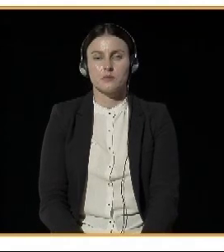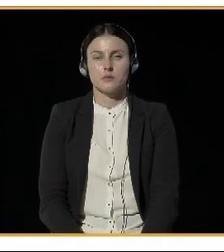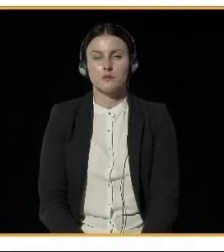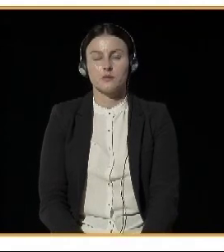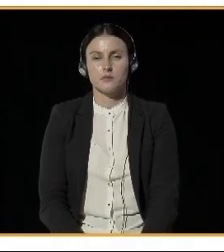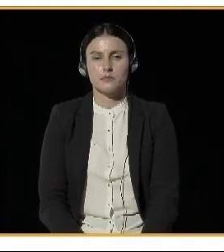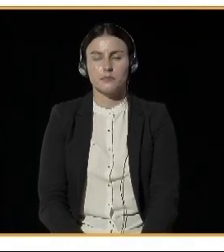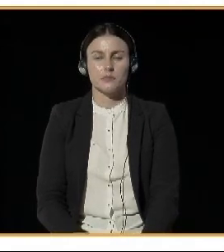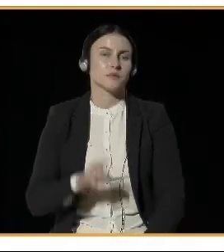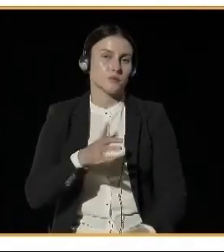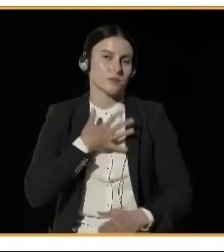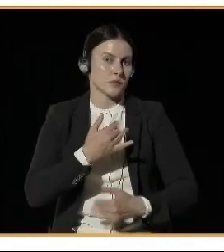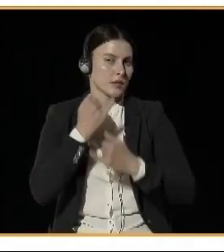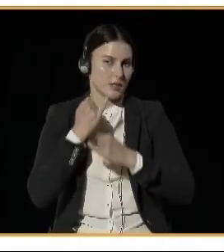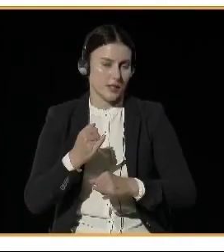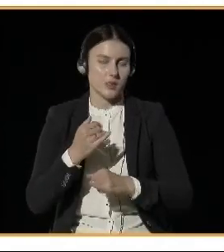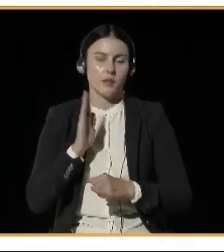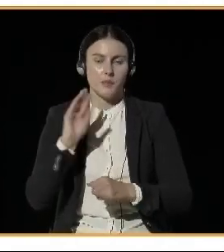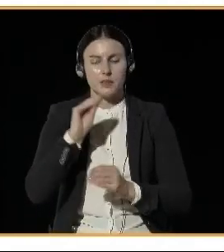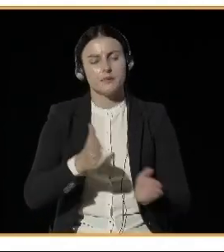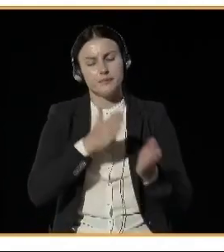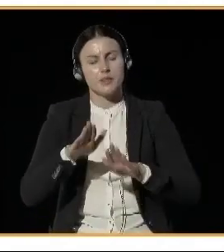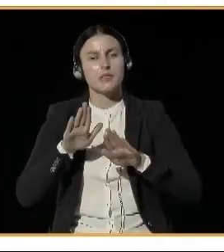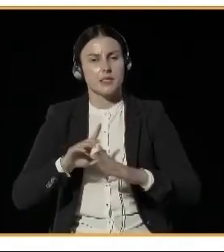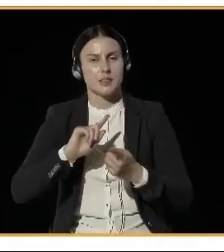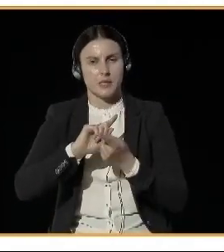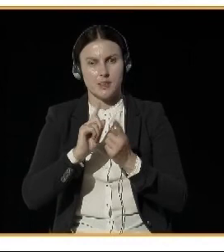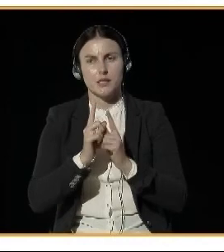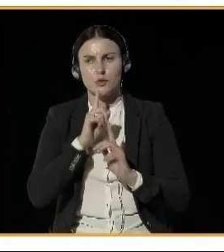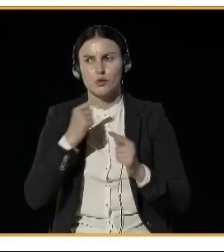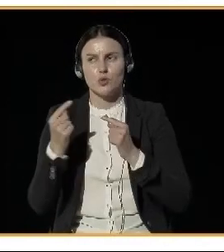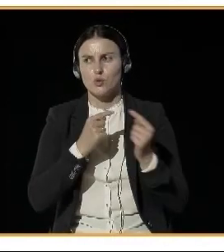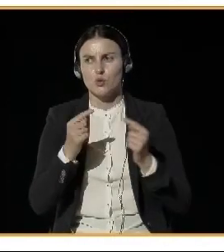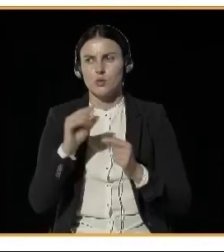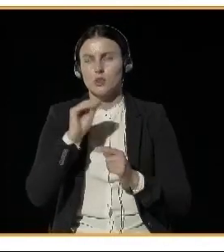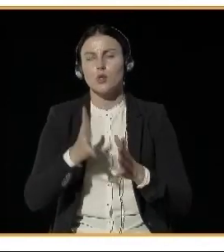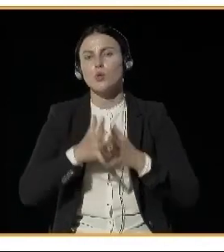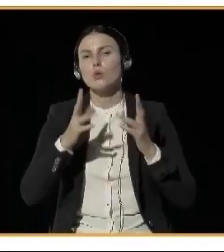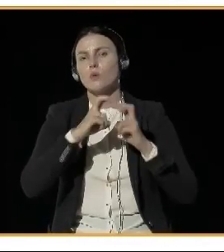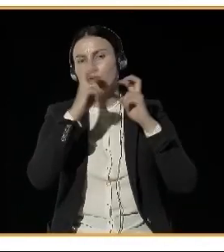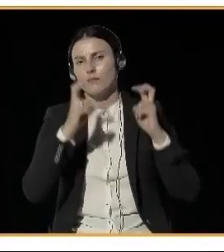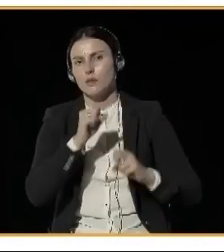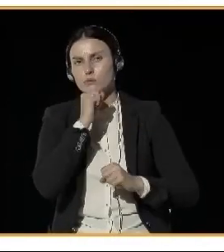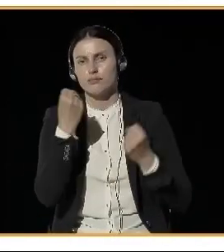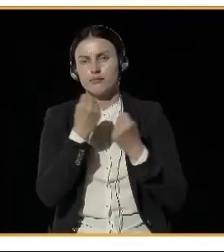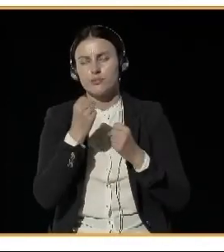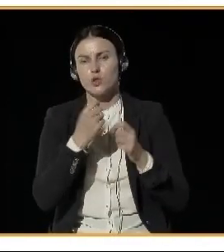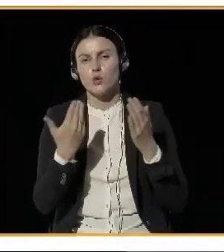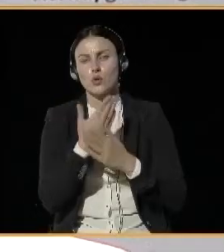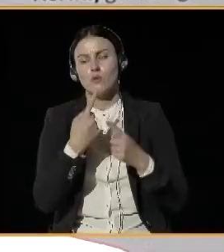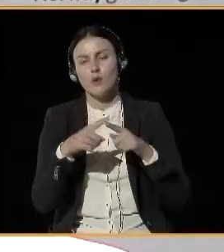Yes, I would like to add to this huge villas. You know, all the new technologies are